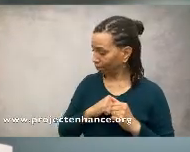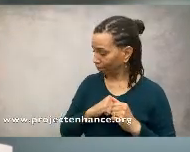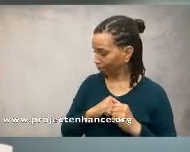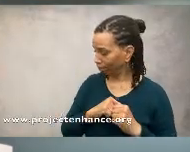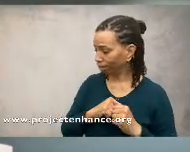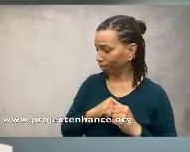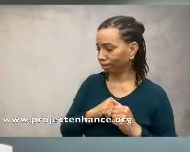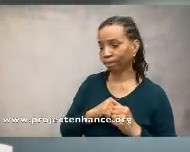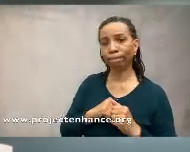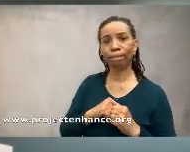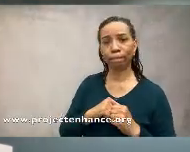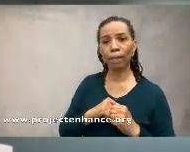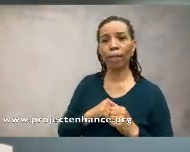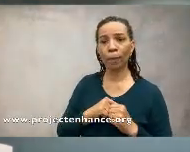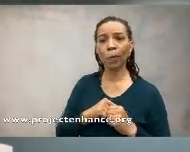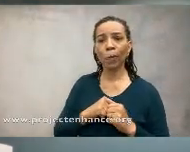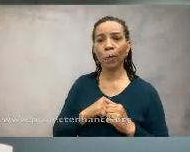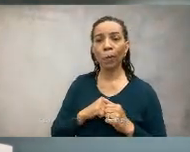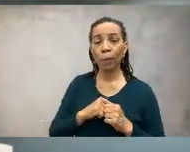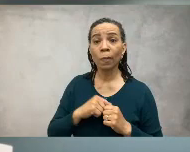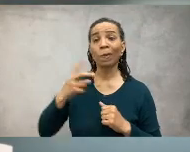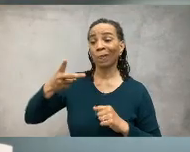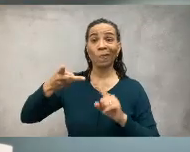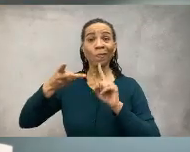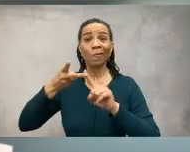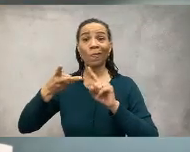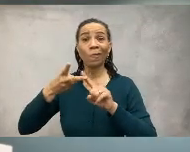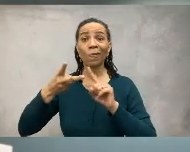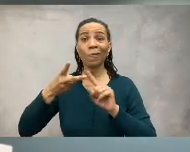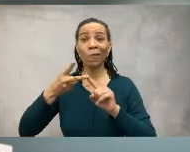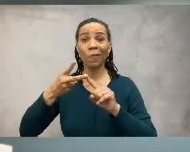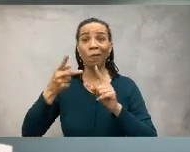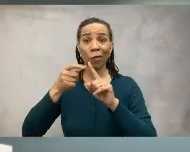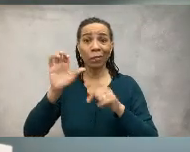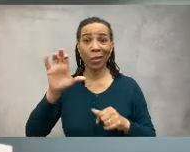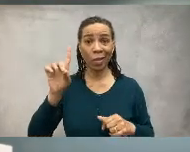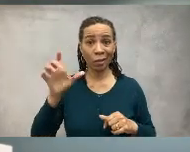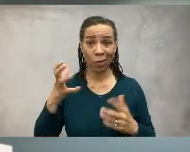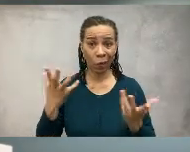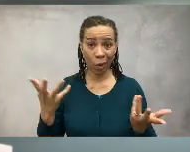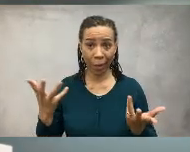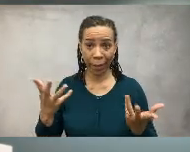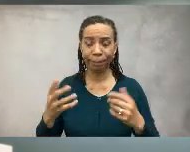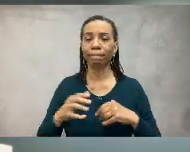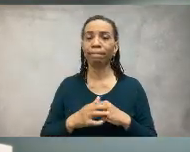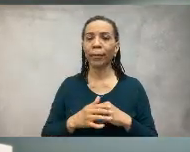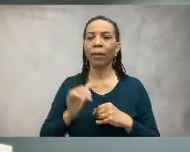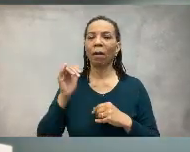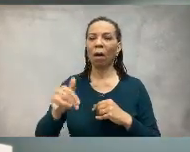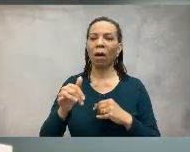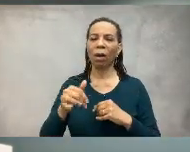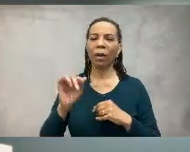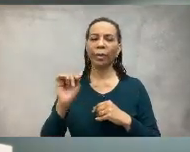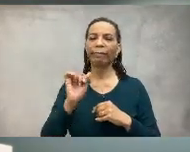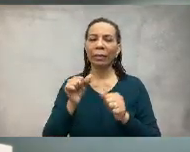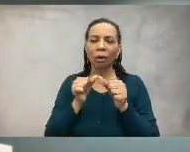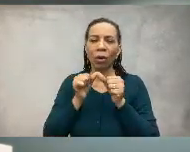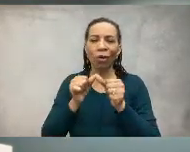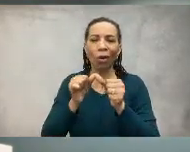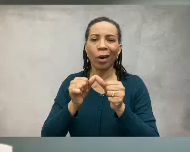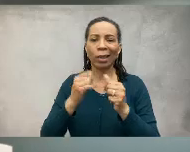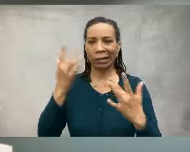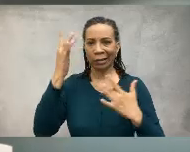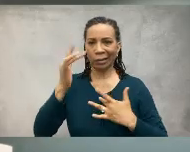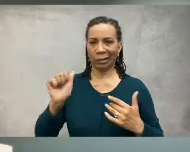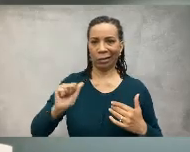.projectenhance.org the second source information that the CDC recommends is the